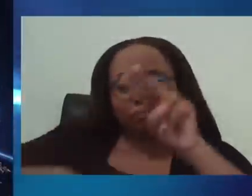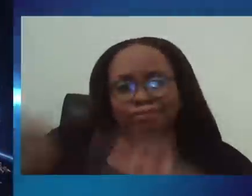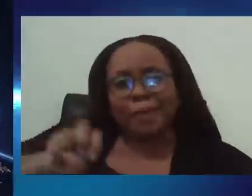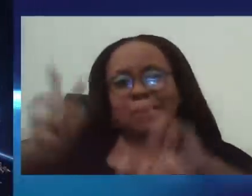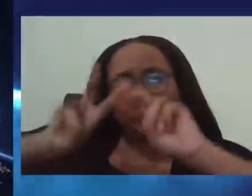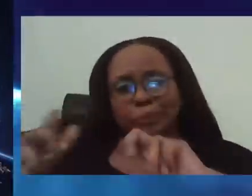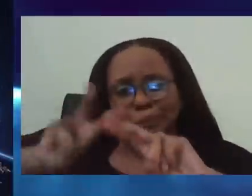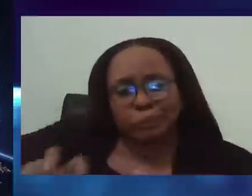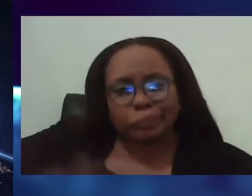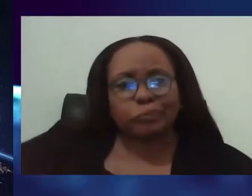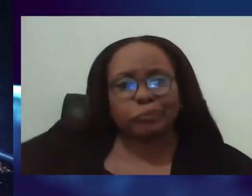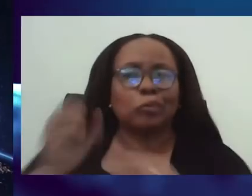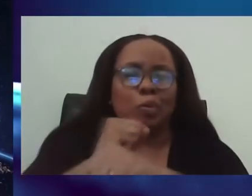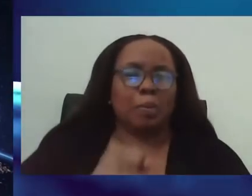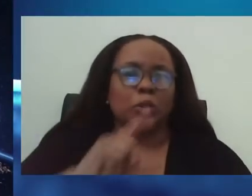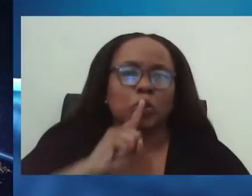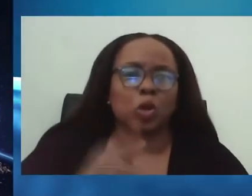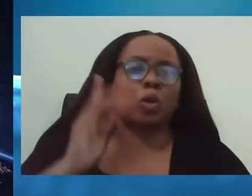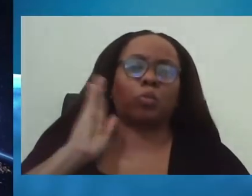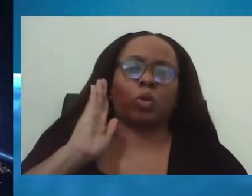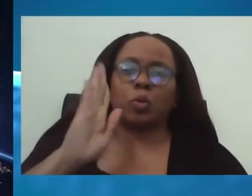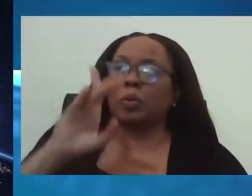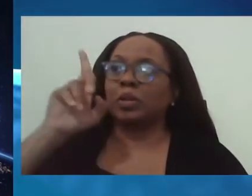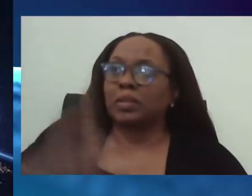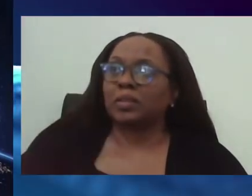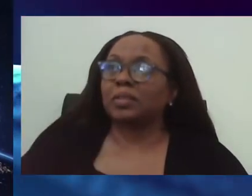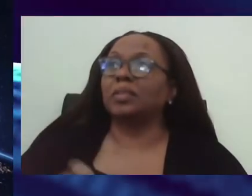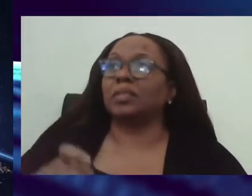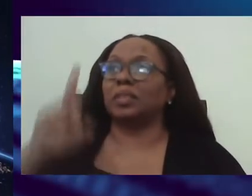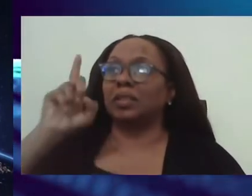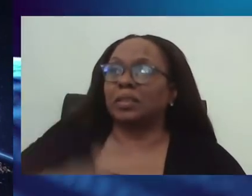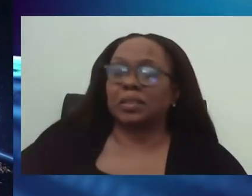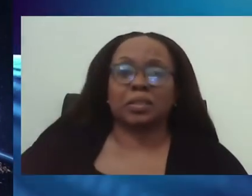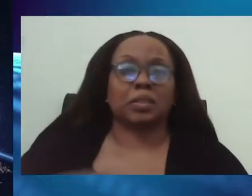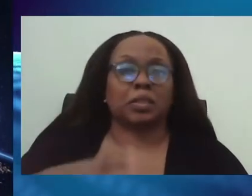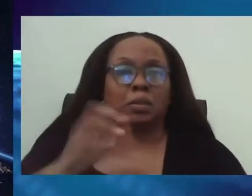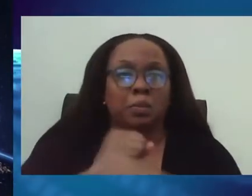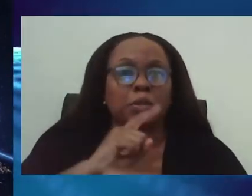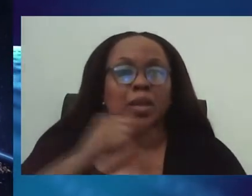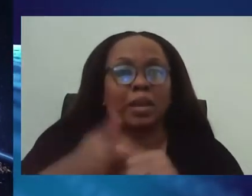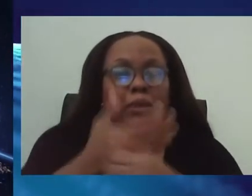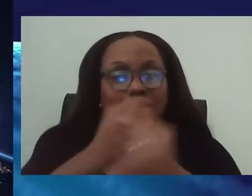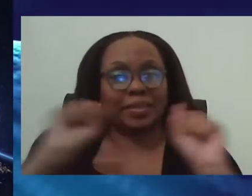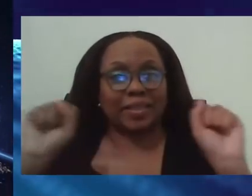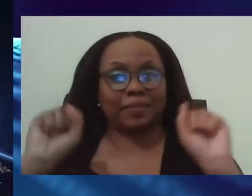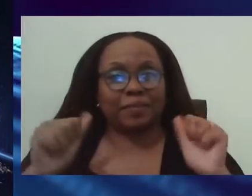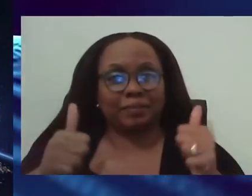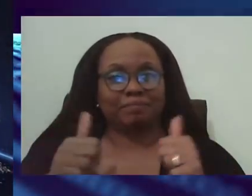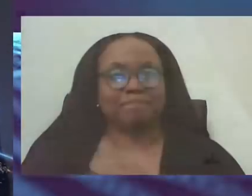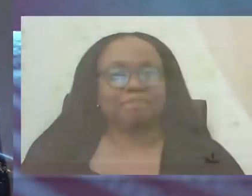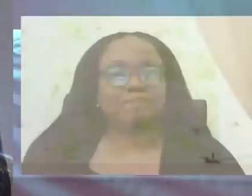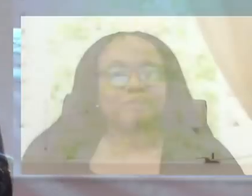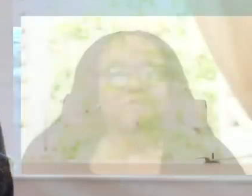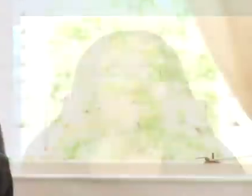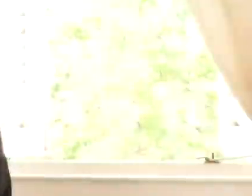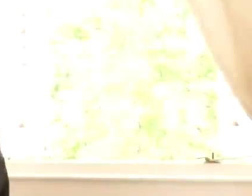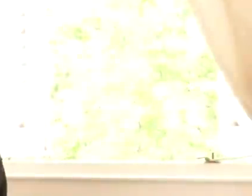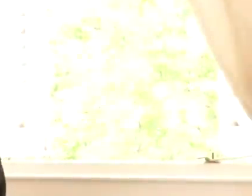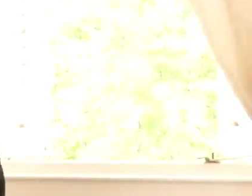we will need to continue to do that in order to ensure that we keep everybody safe. Let's take another question